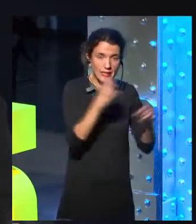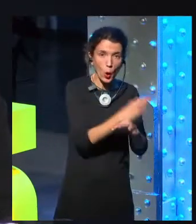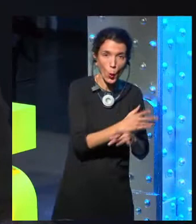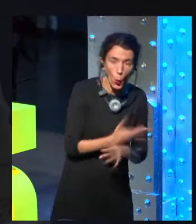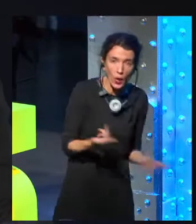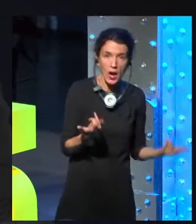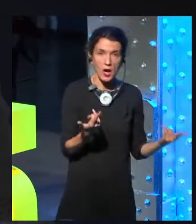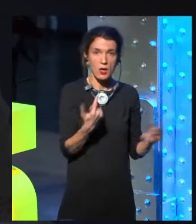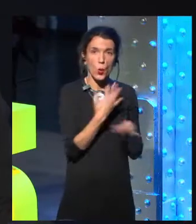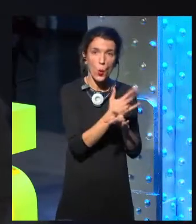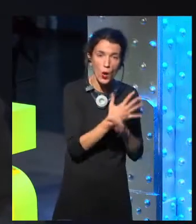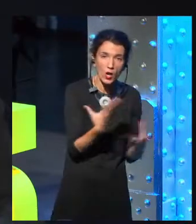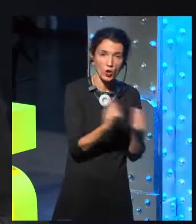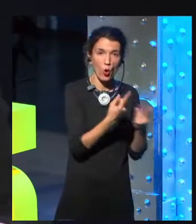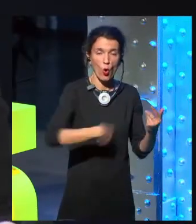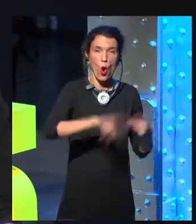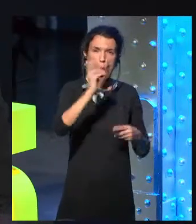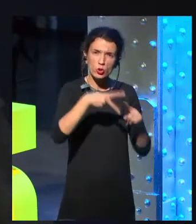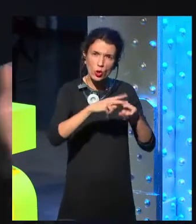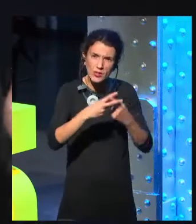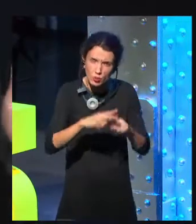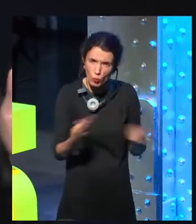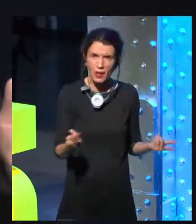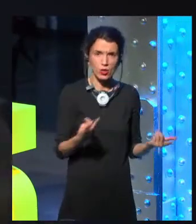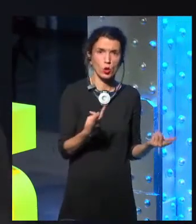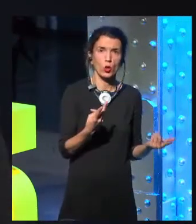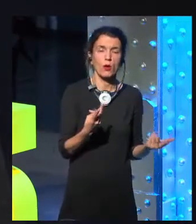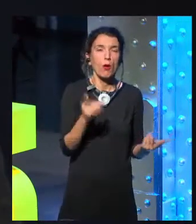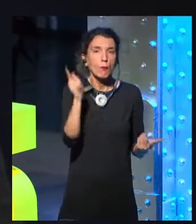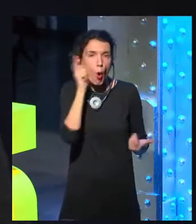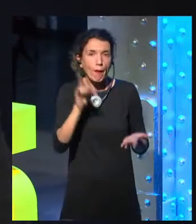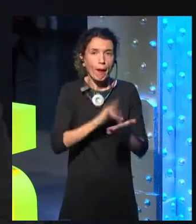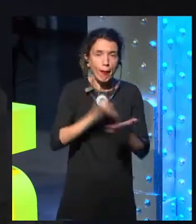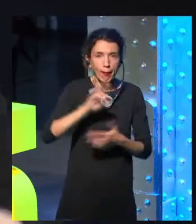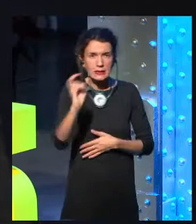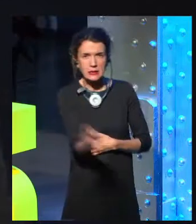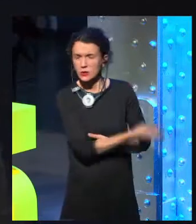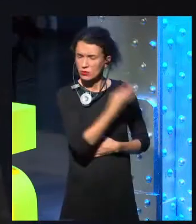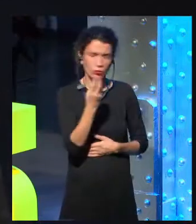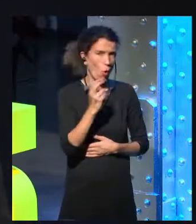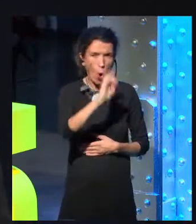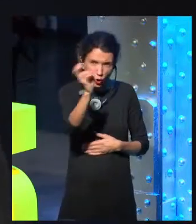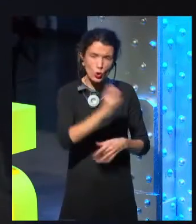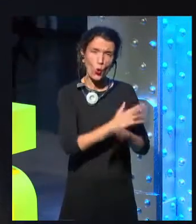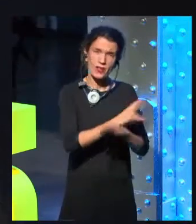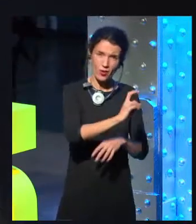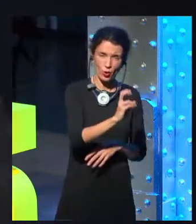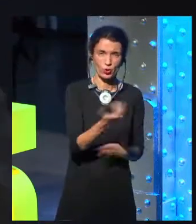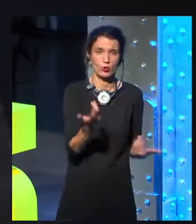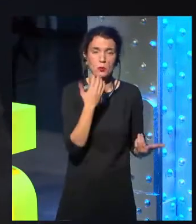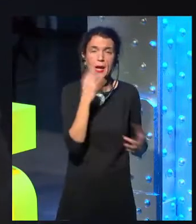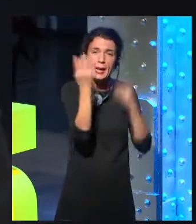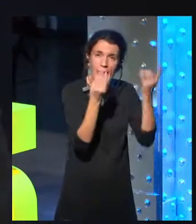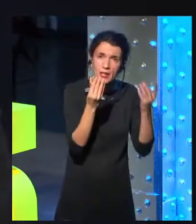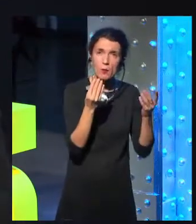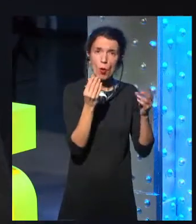are they going to be an adult when it takes five, ten, infinity years to buy a home or to do these goals? The long-term goal